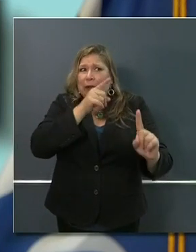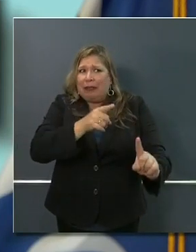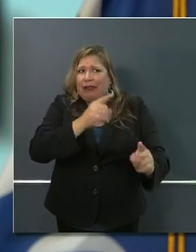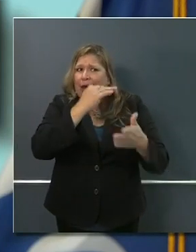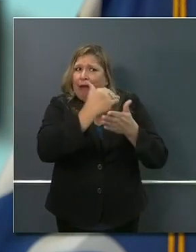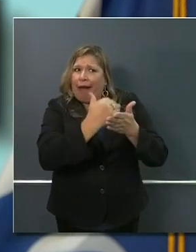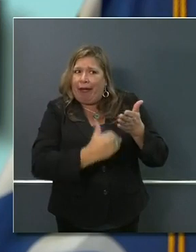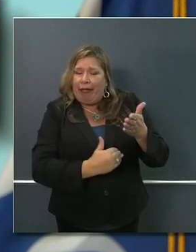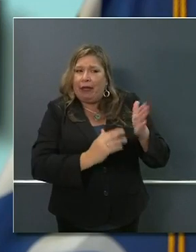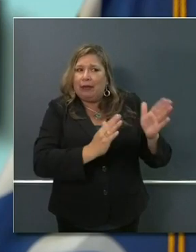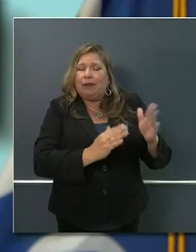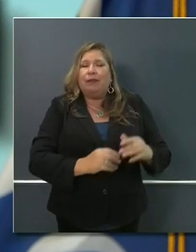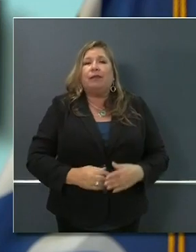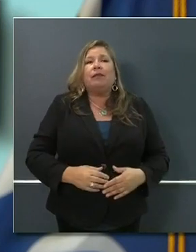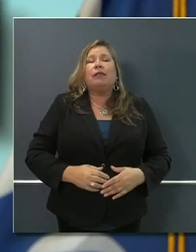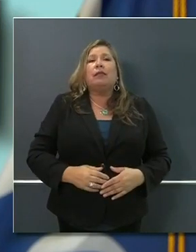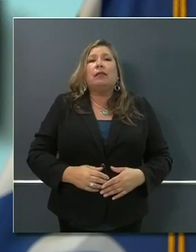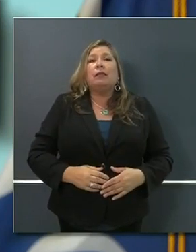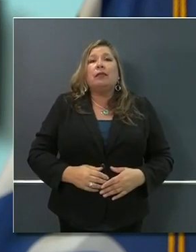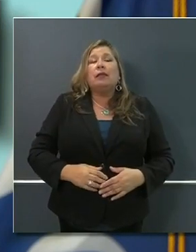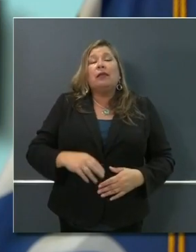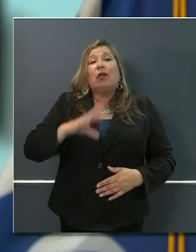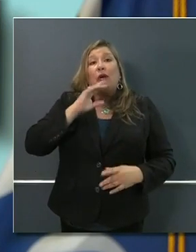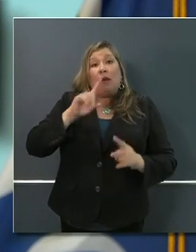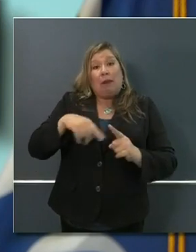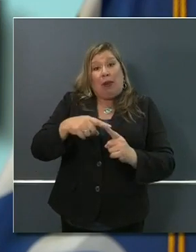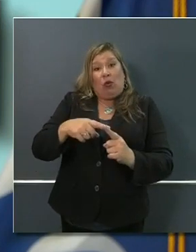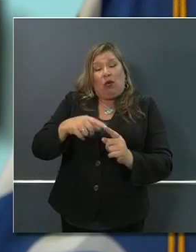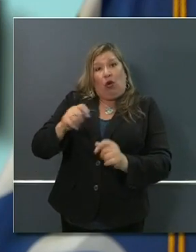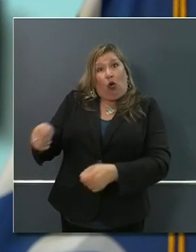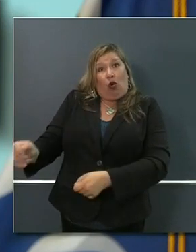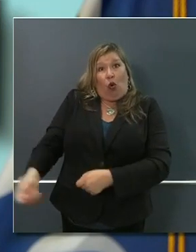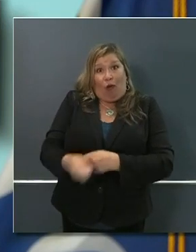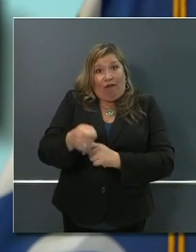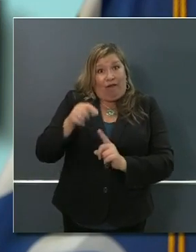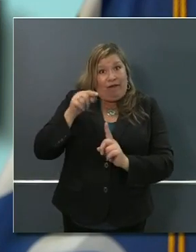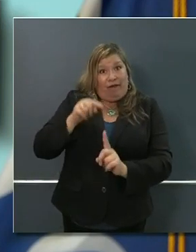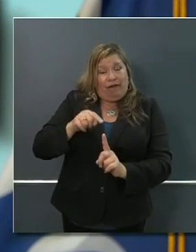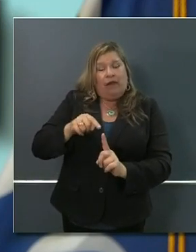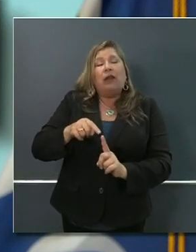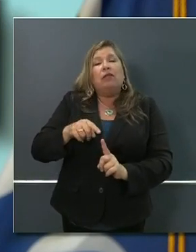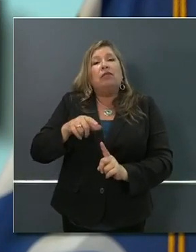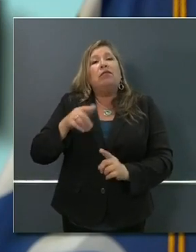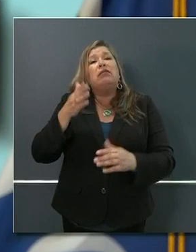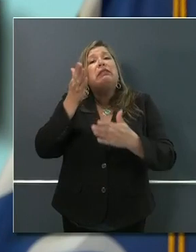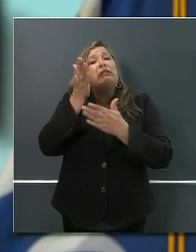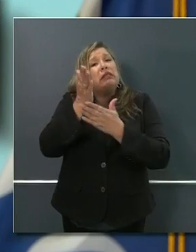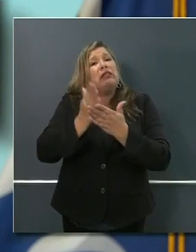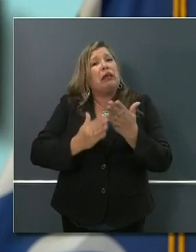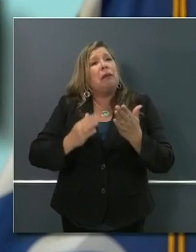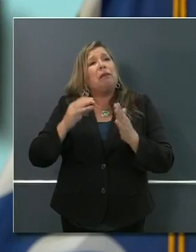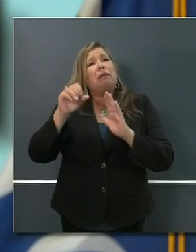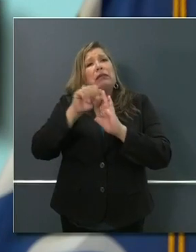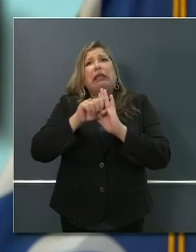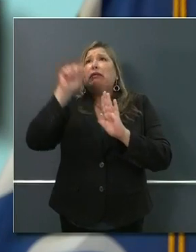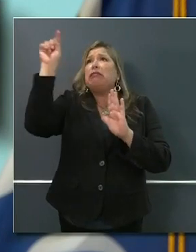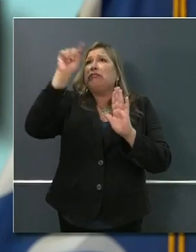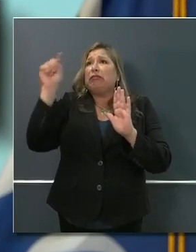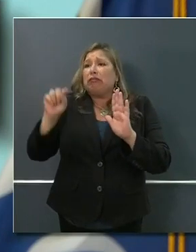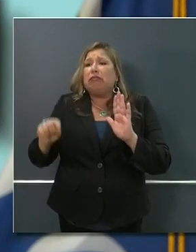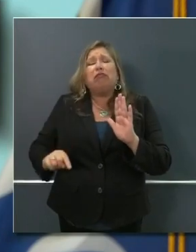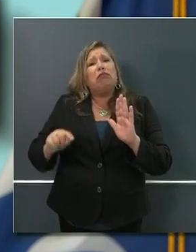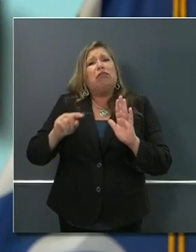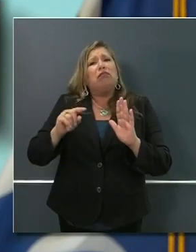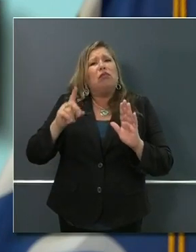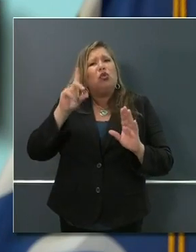On golf, there are a number of other parts of the state that do provide for low risk golfing already, so that's not completely inconsistent.